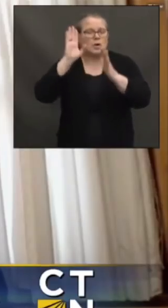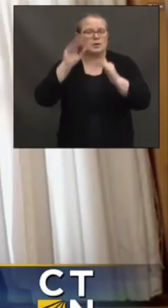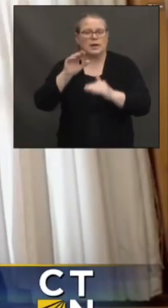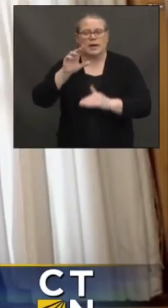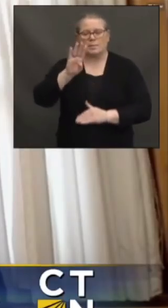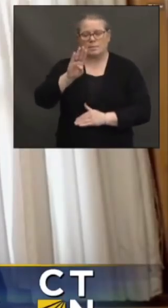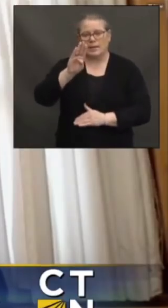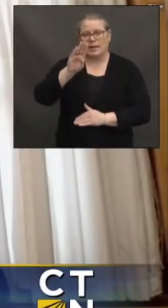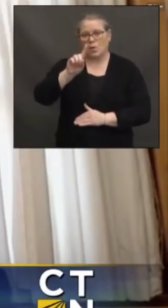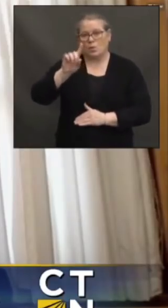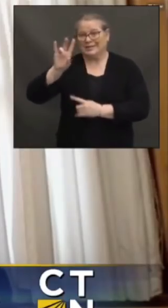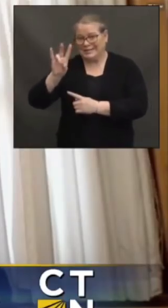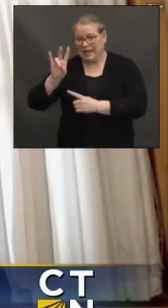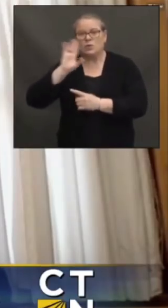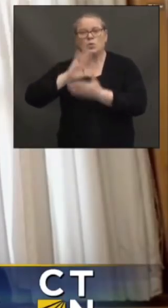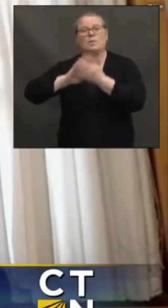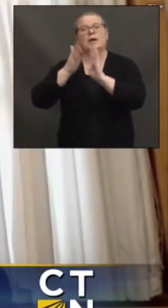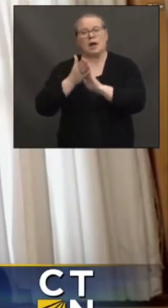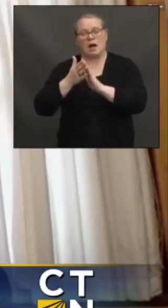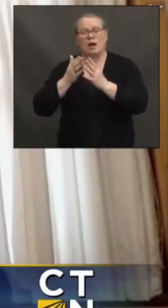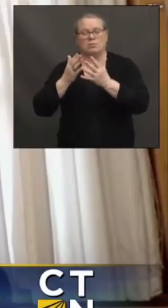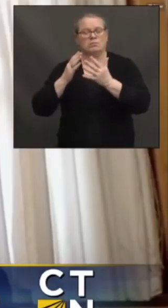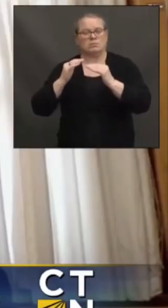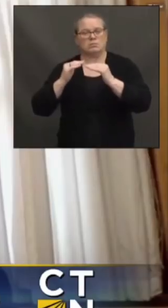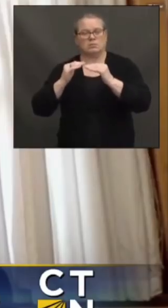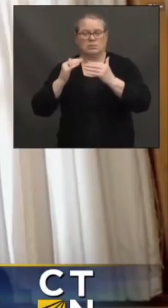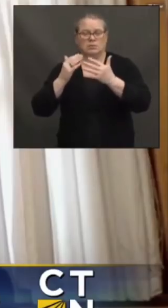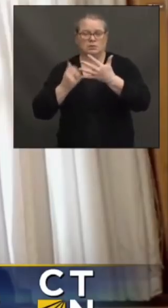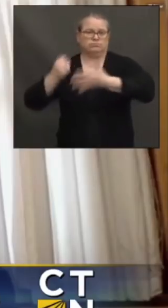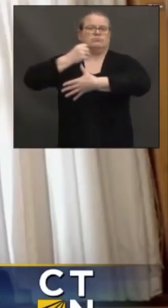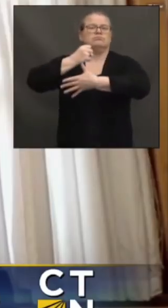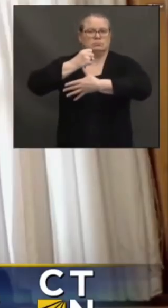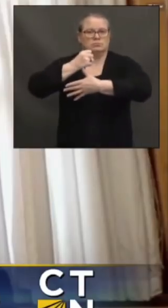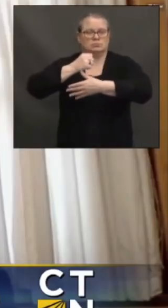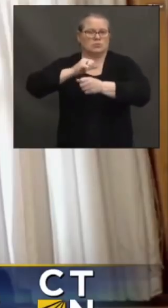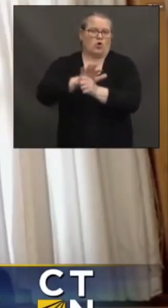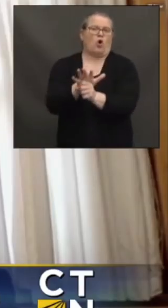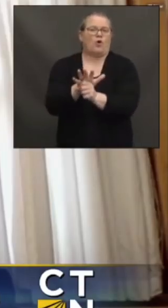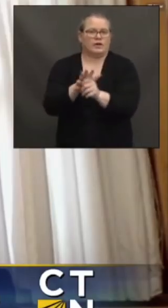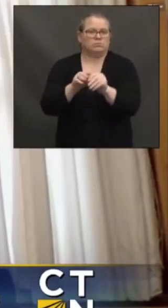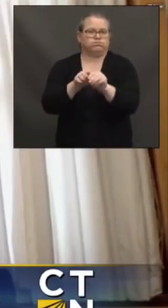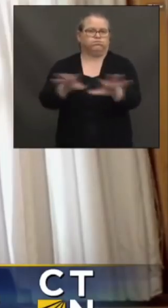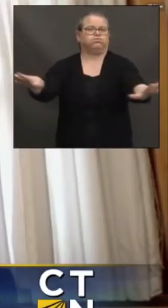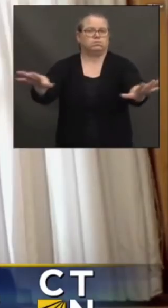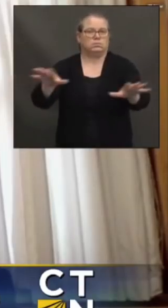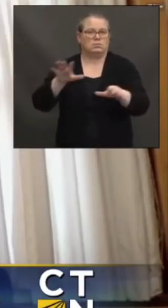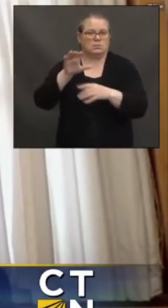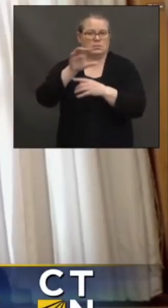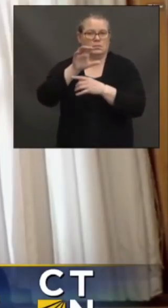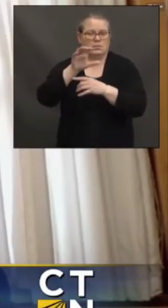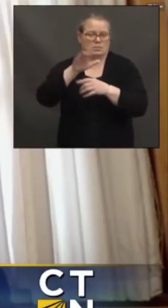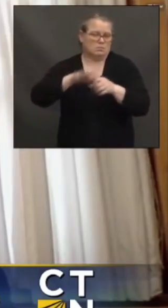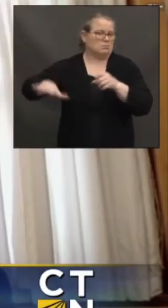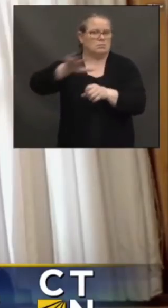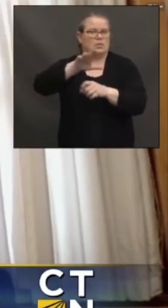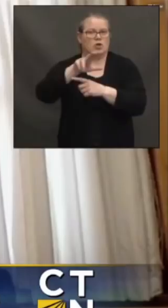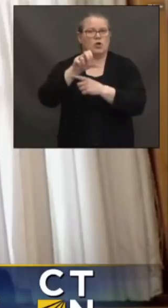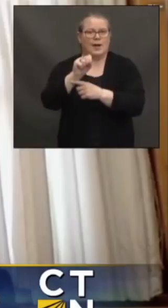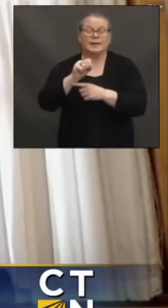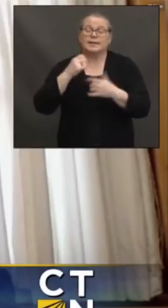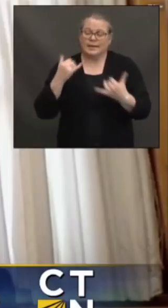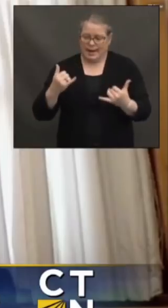United States, and I think we're on that path right now. We're meeting regularly with the team at the Yale School of Public Health. They're doing a lot of the